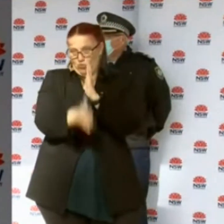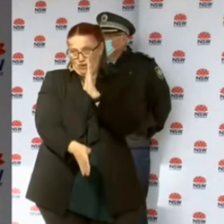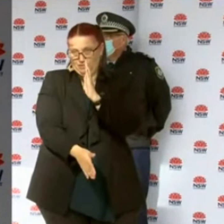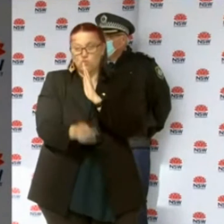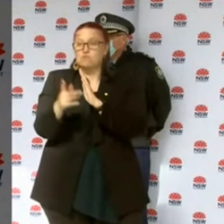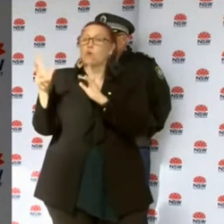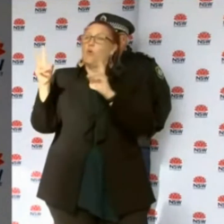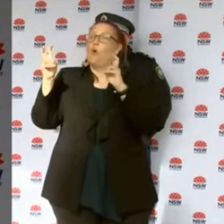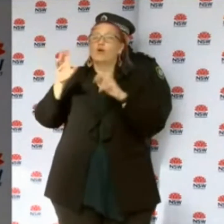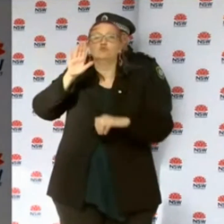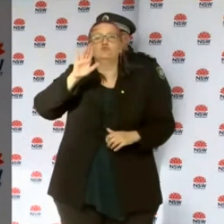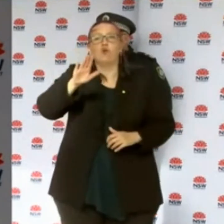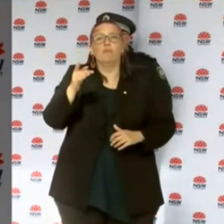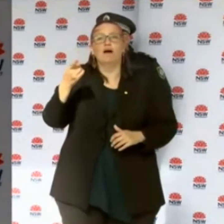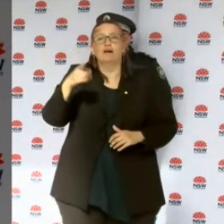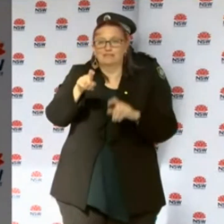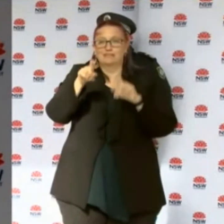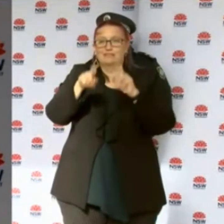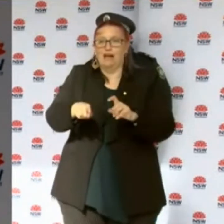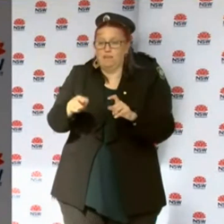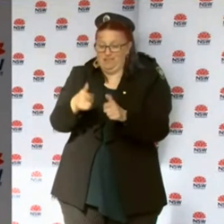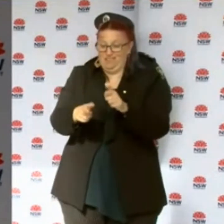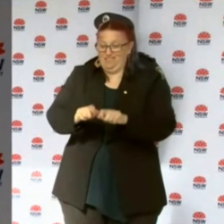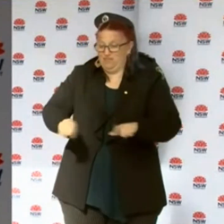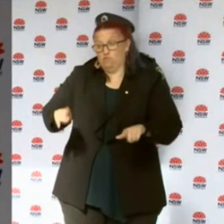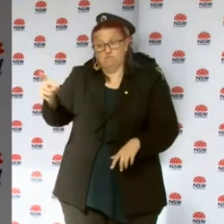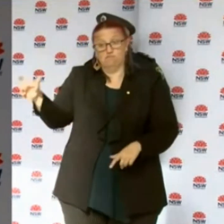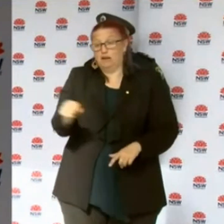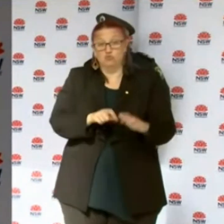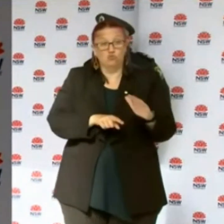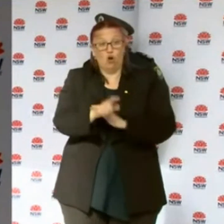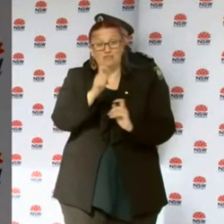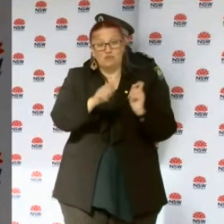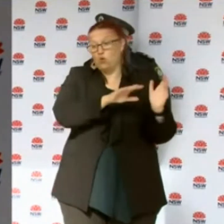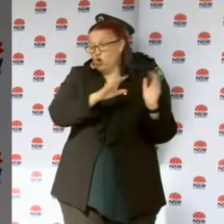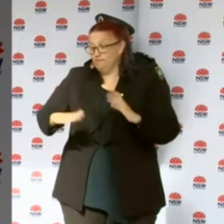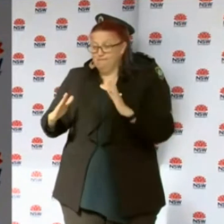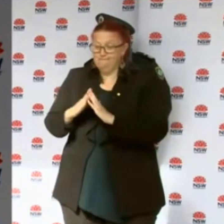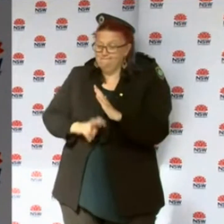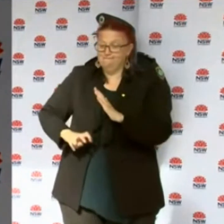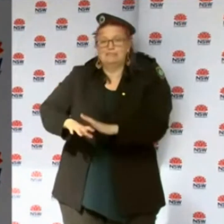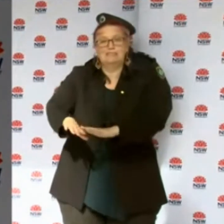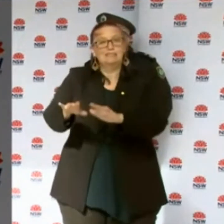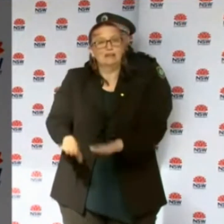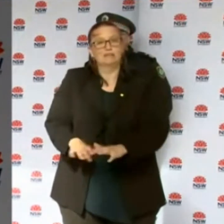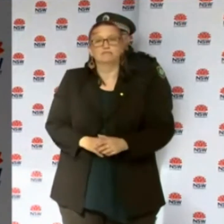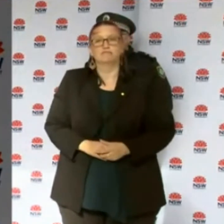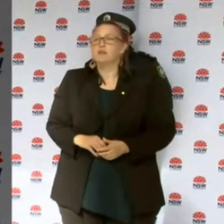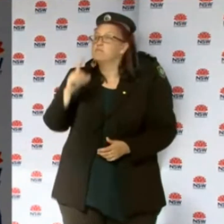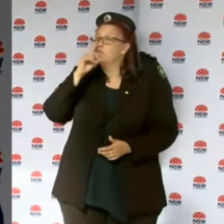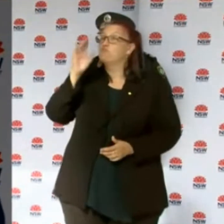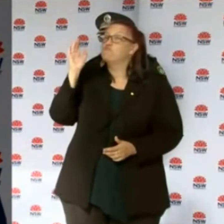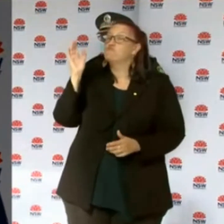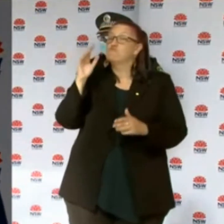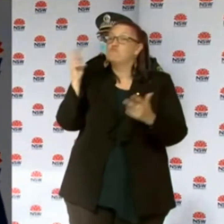the stop-and-stay orders and get a test. And so there were a group of people impacted at that restaurant, and as you're